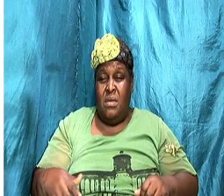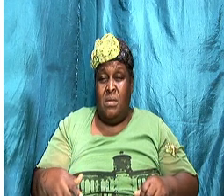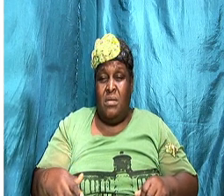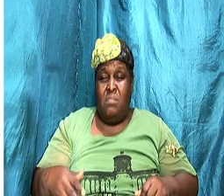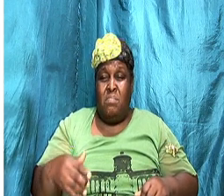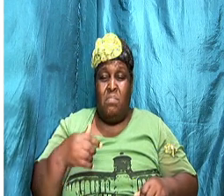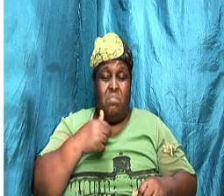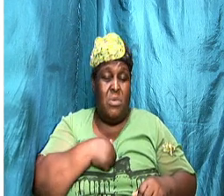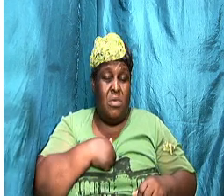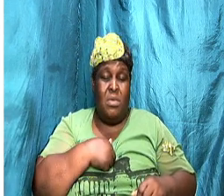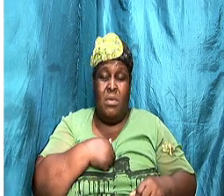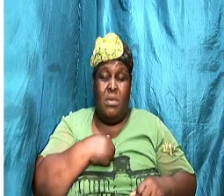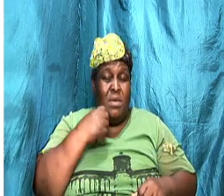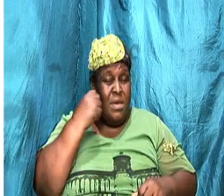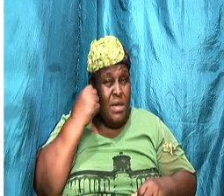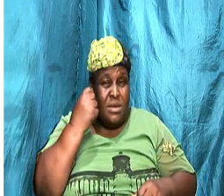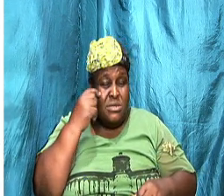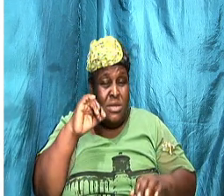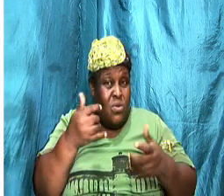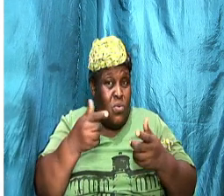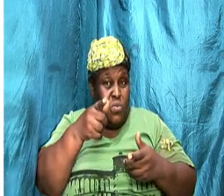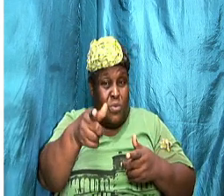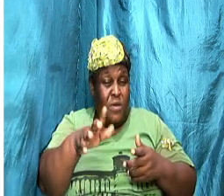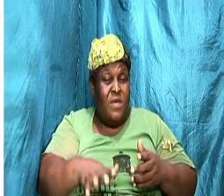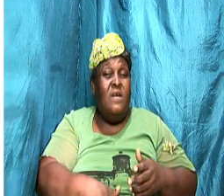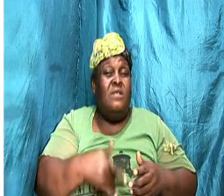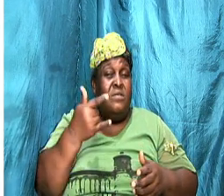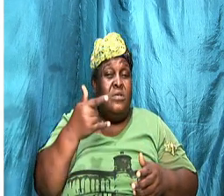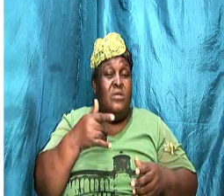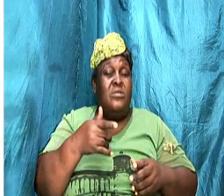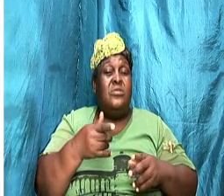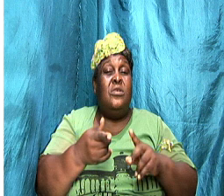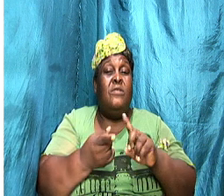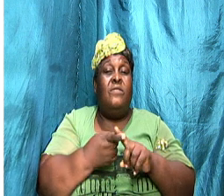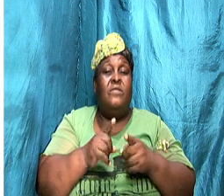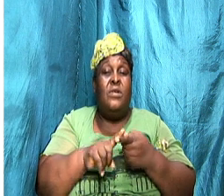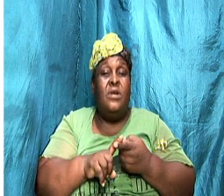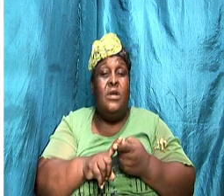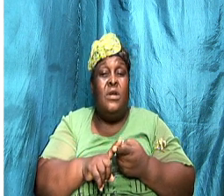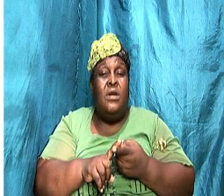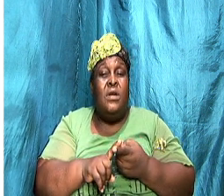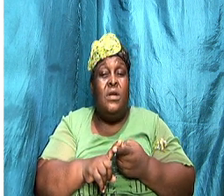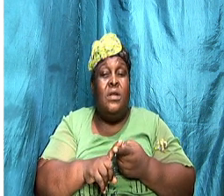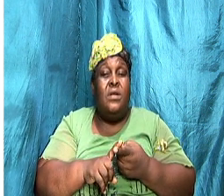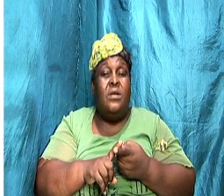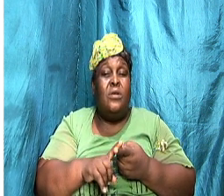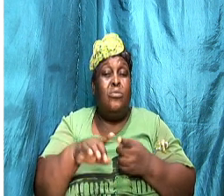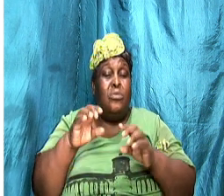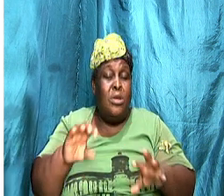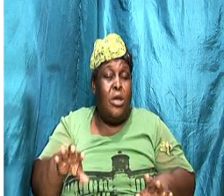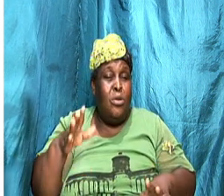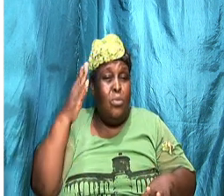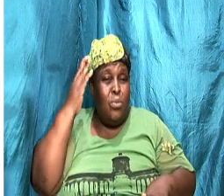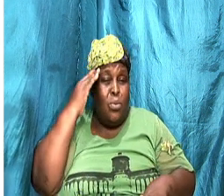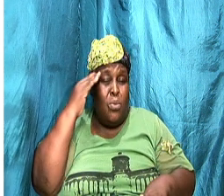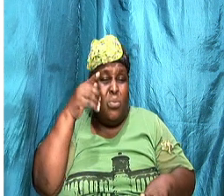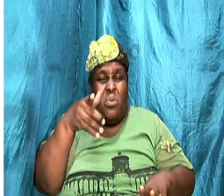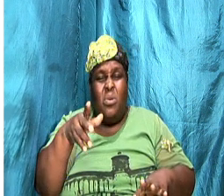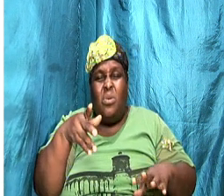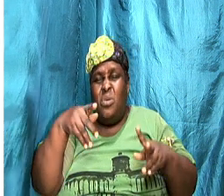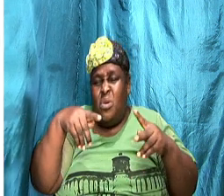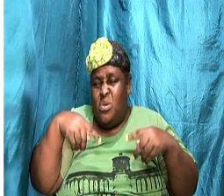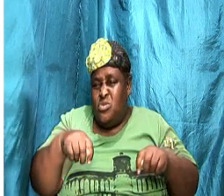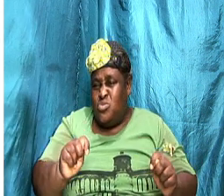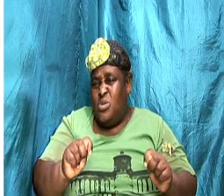so that your partner who is now expressing their self can know that you are trying to